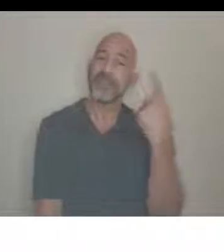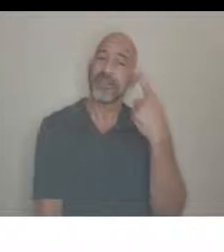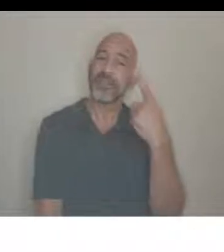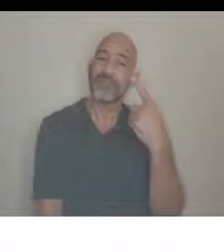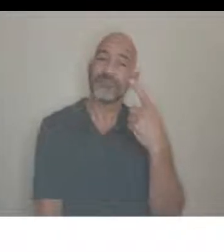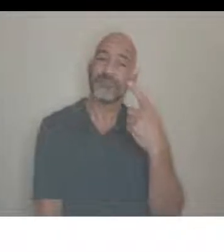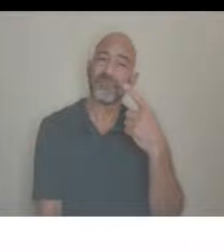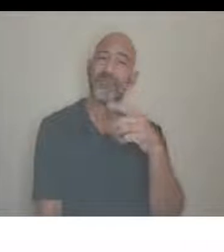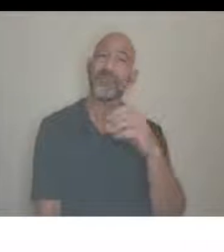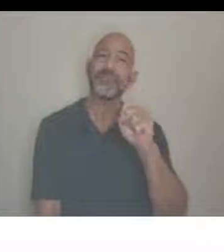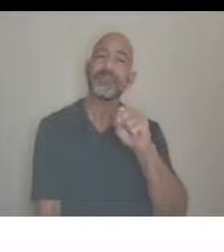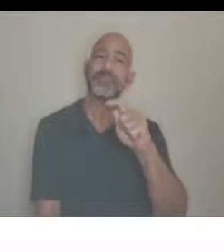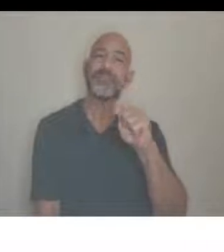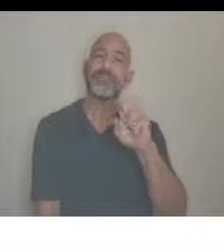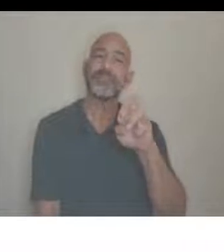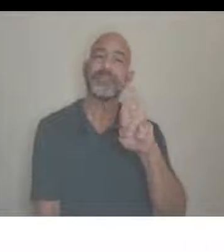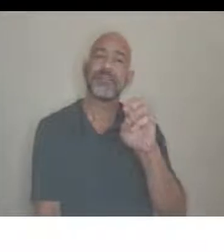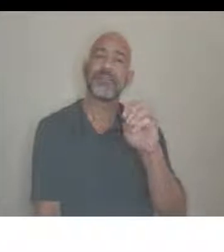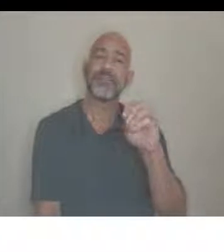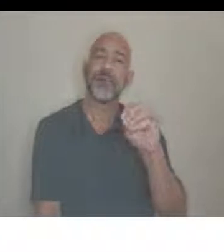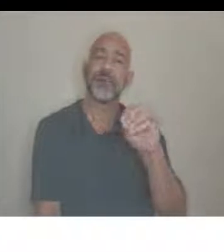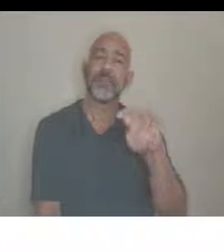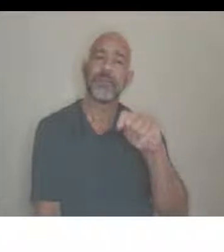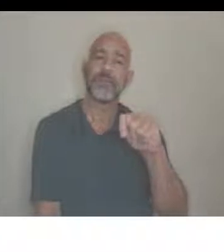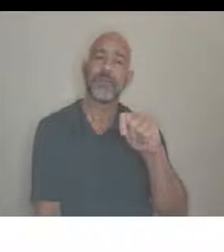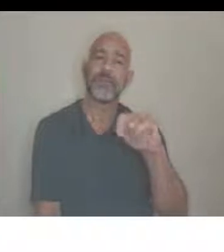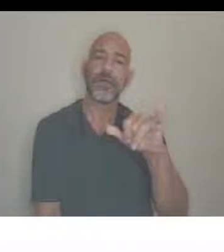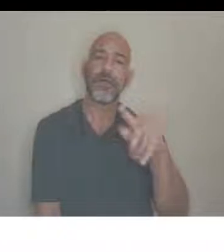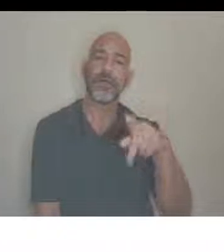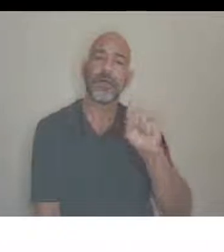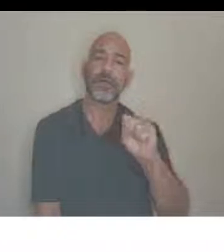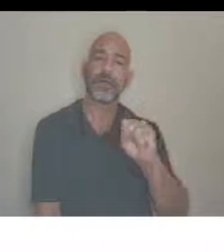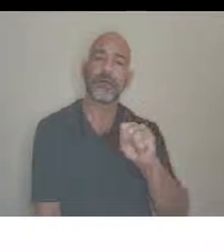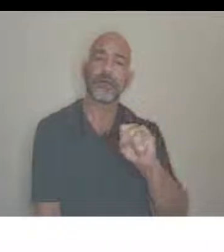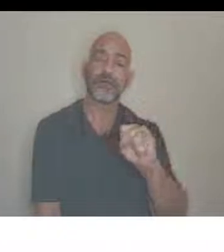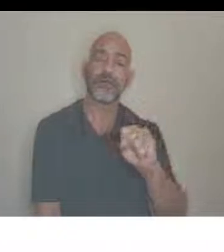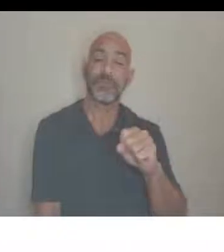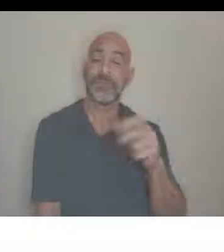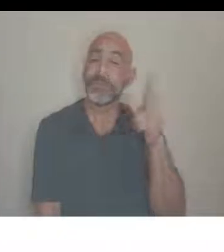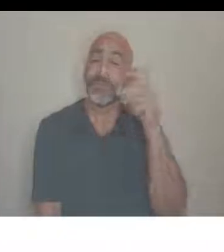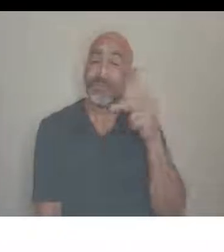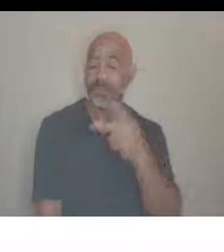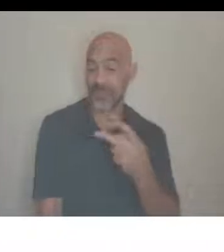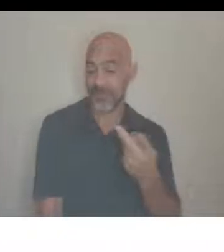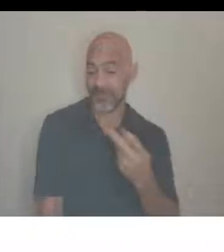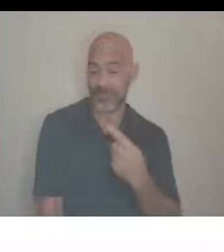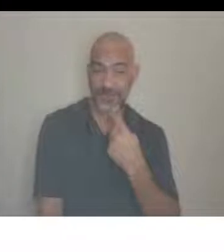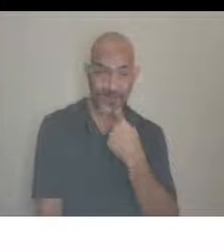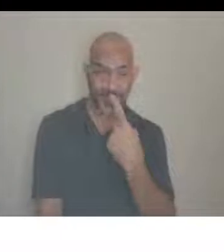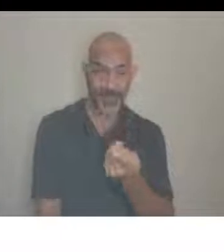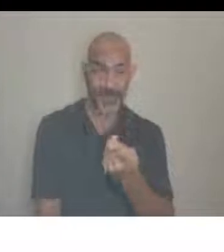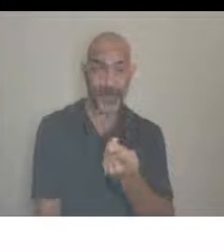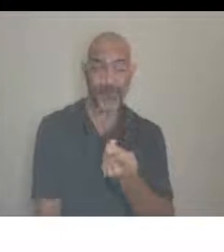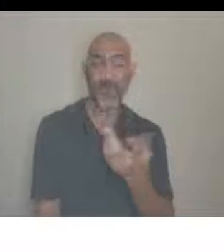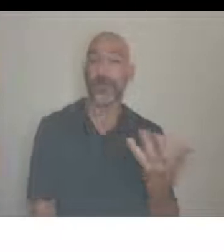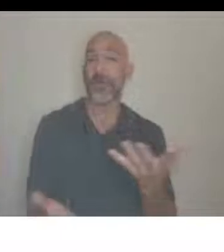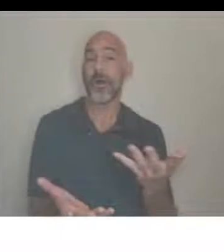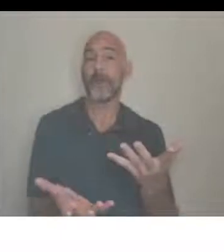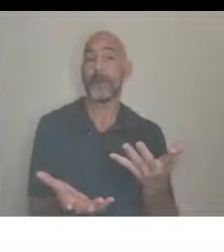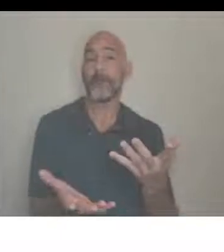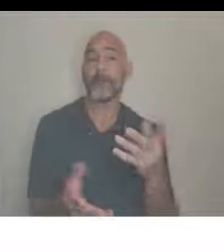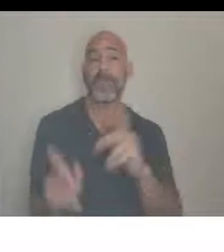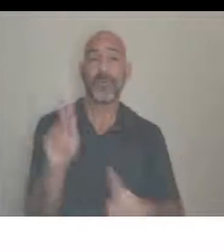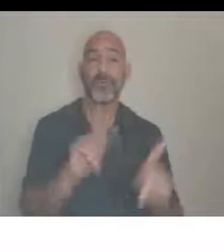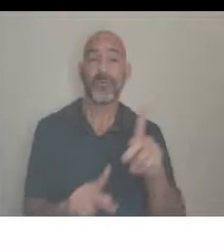of funny coming from us as we're telling you what people might need. But the fact is, is that there is kind of this